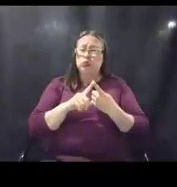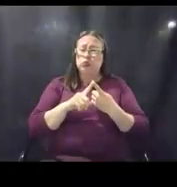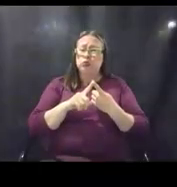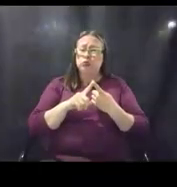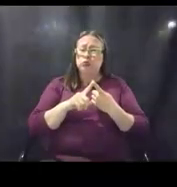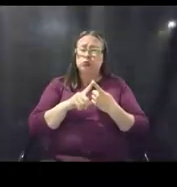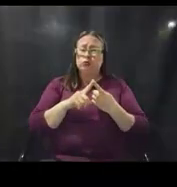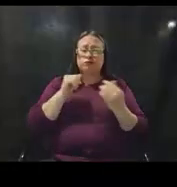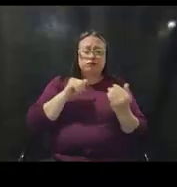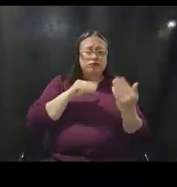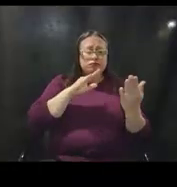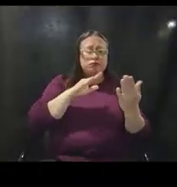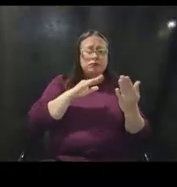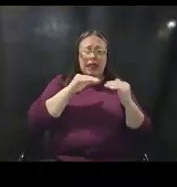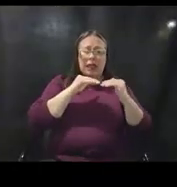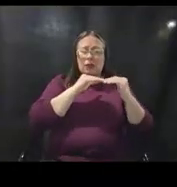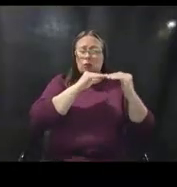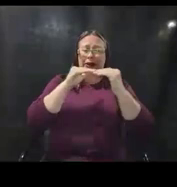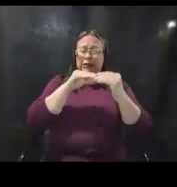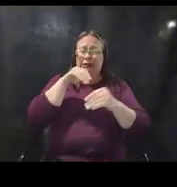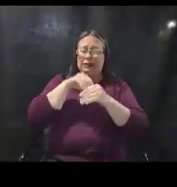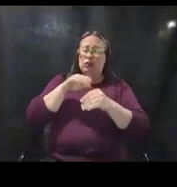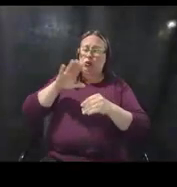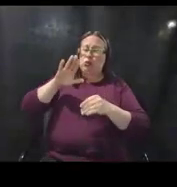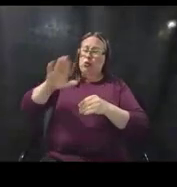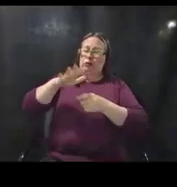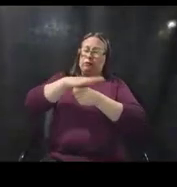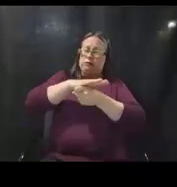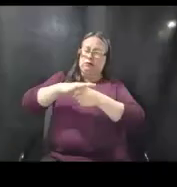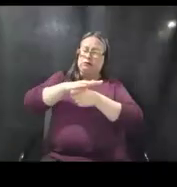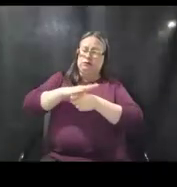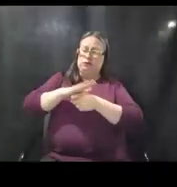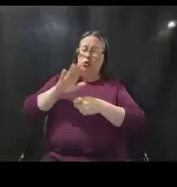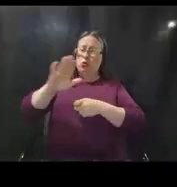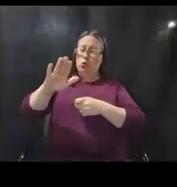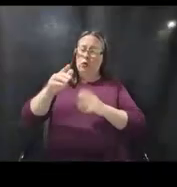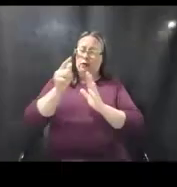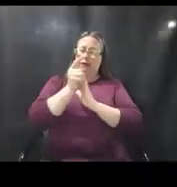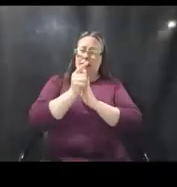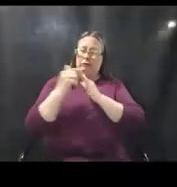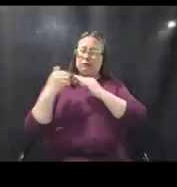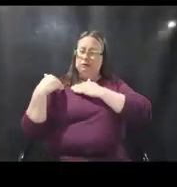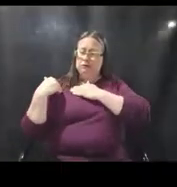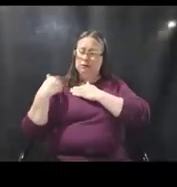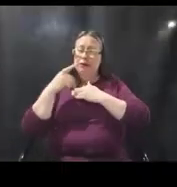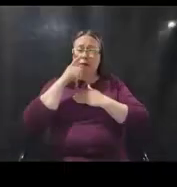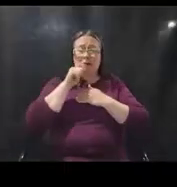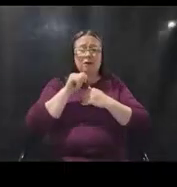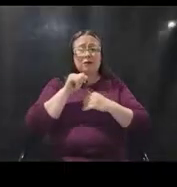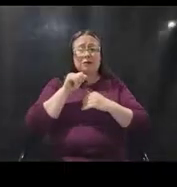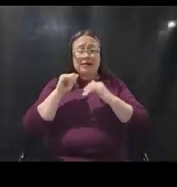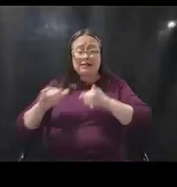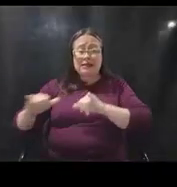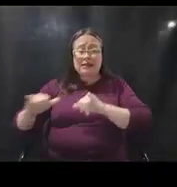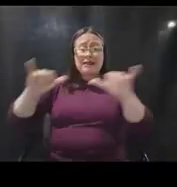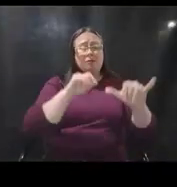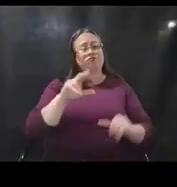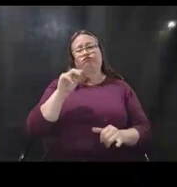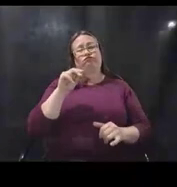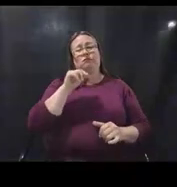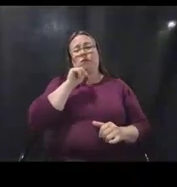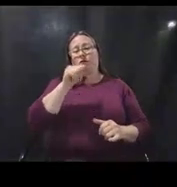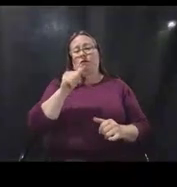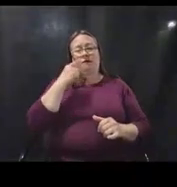aspects of equity that are specific to your jurisdiction and your legal responsibility. Because they are not the same from every entity to